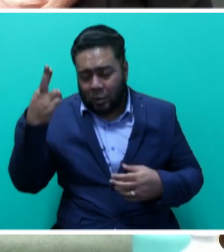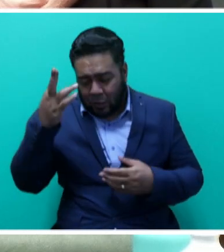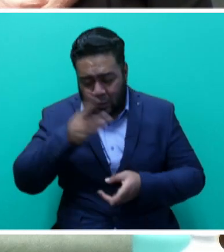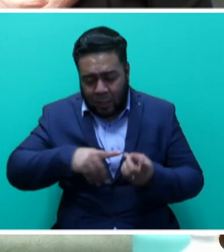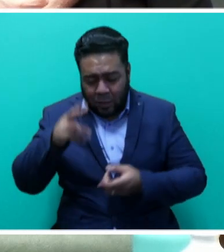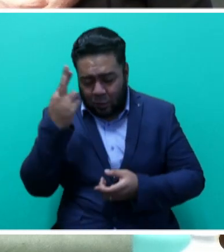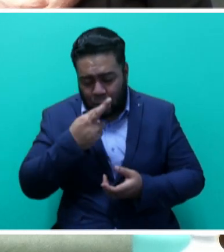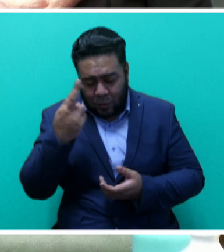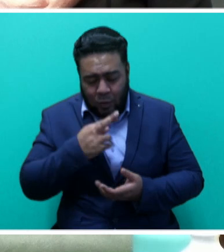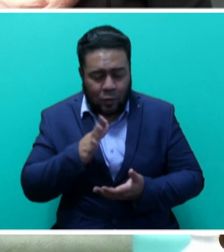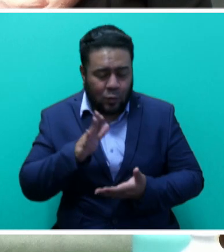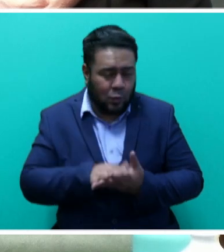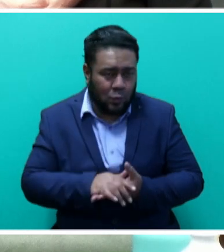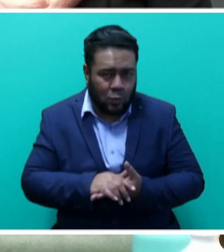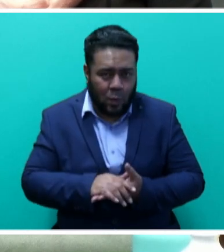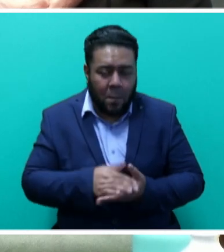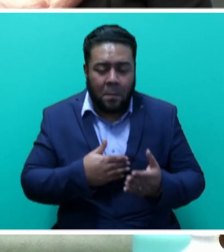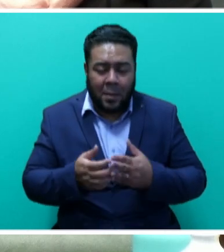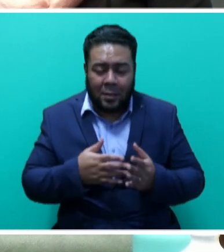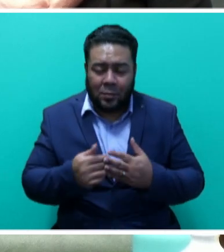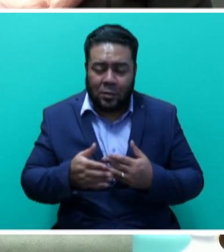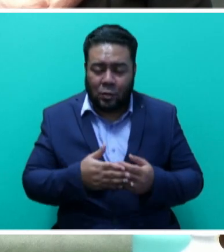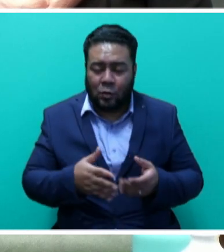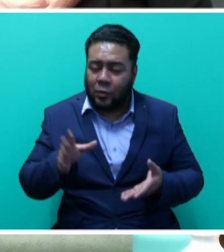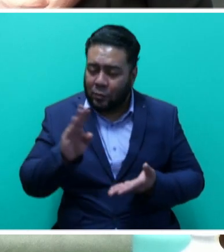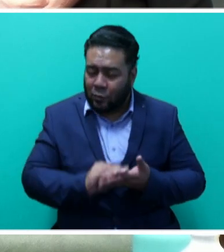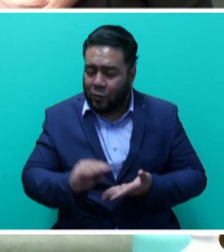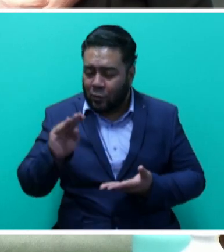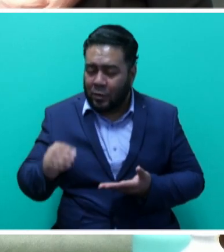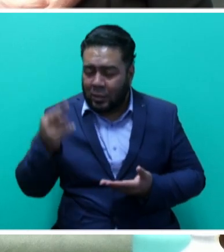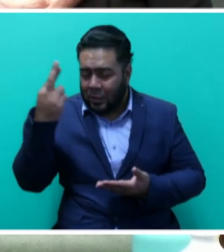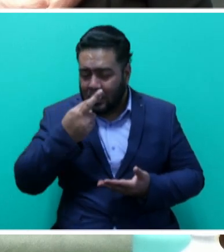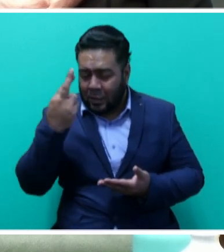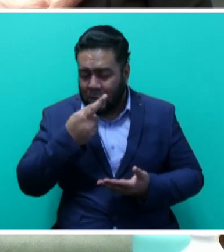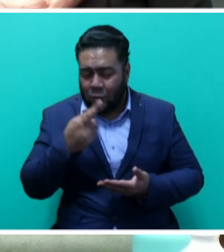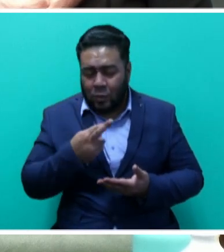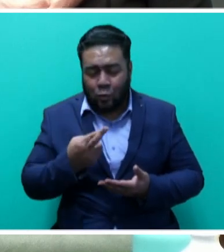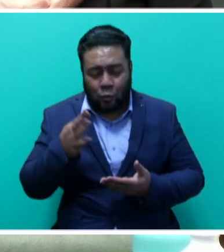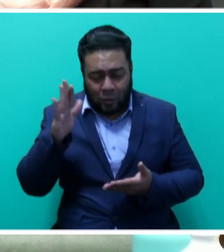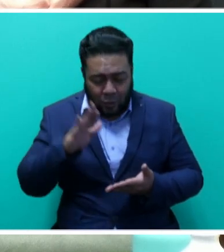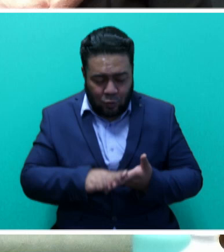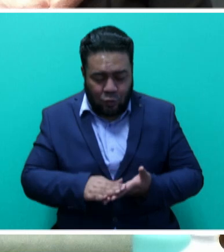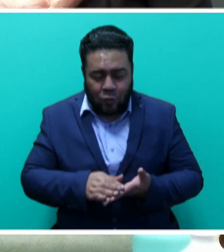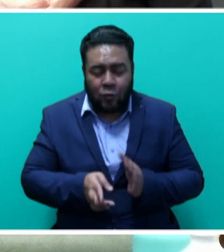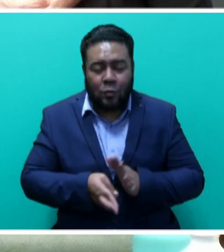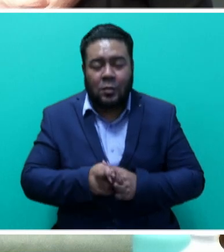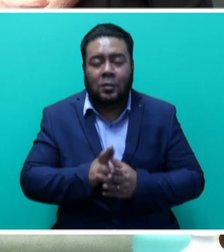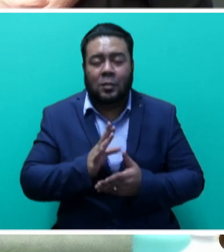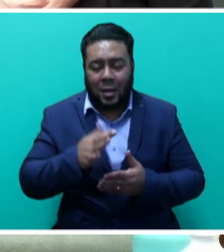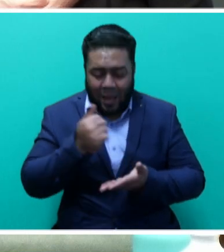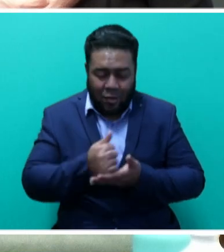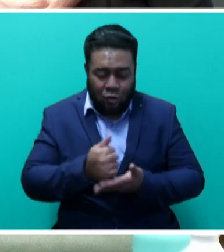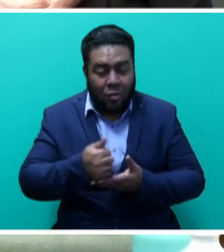manage disaster risk. Action two, investing in disaster risk reduction for resilience. And action three,